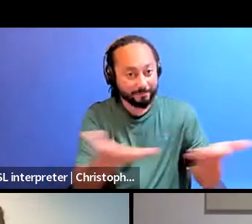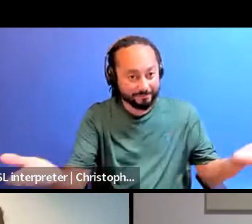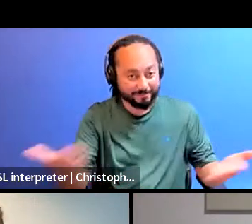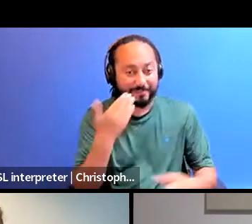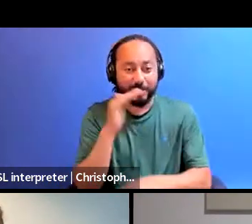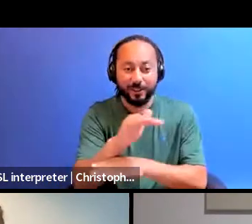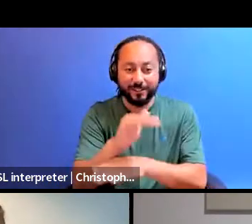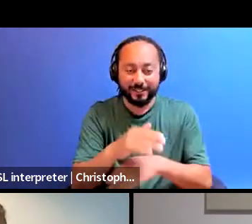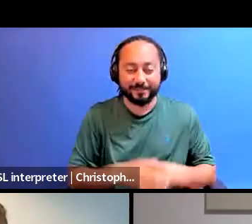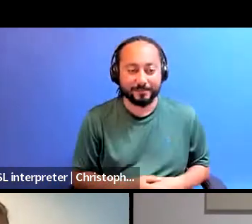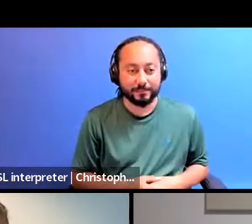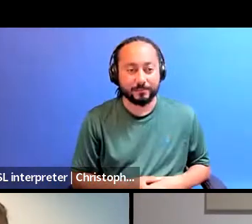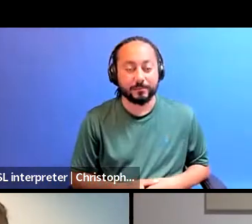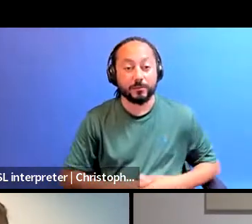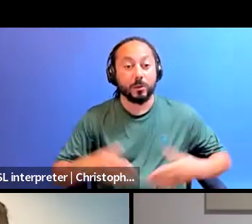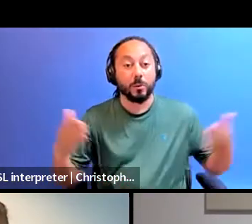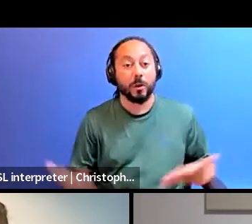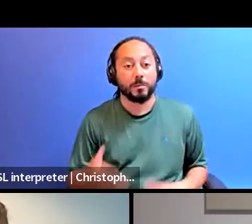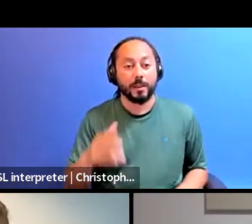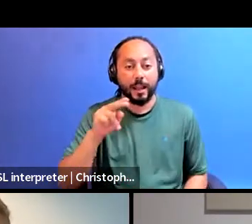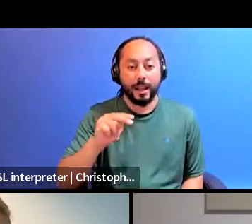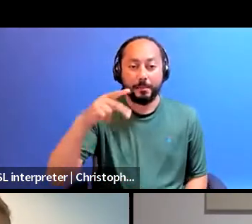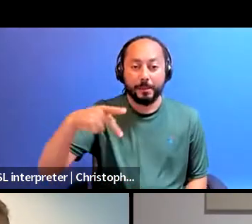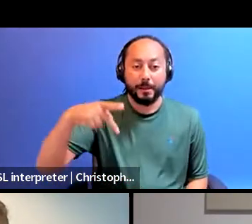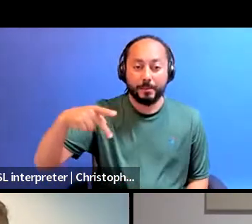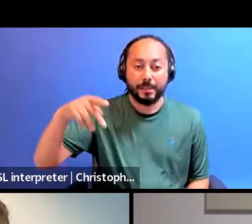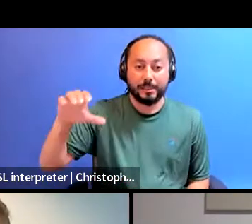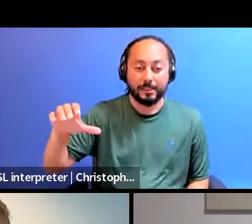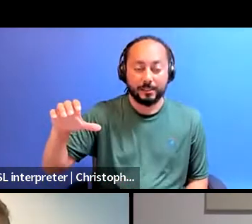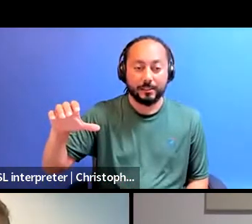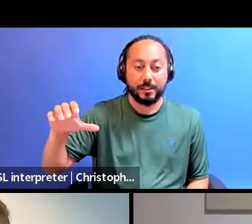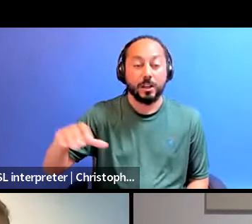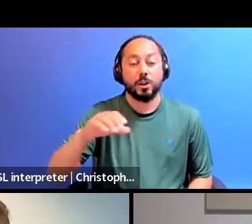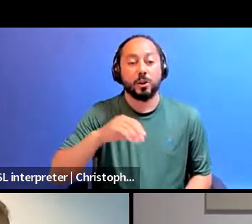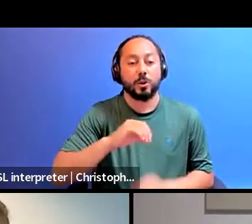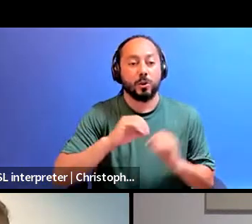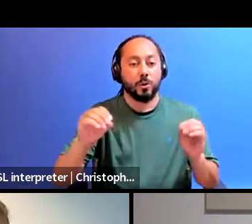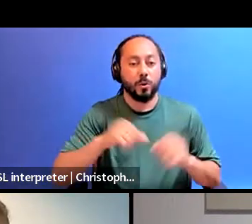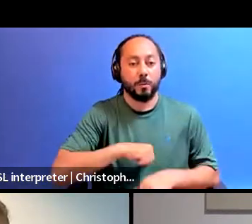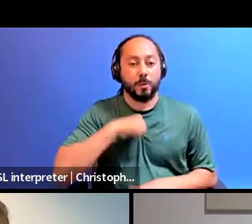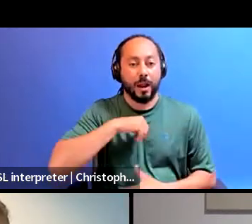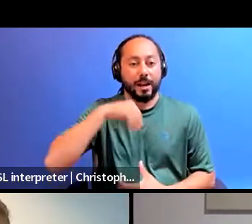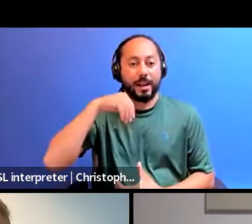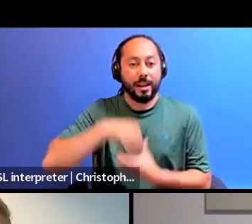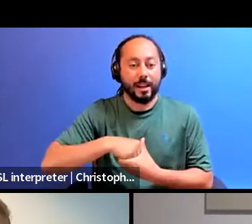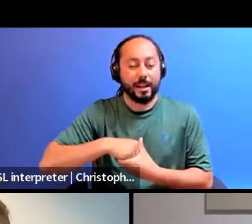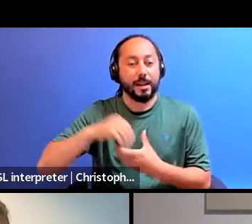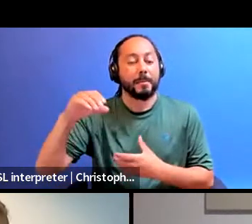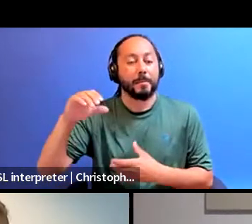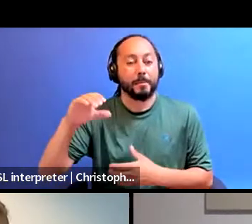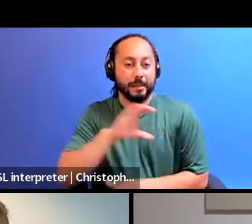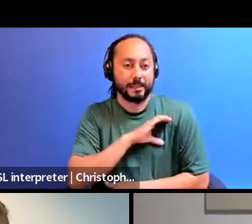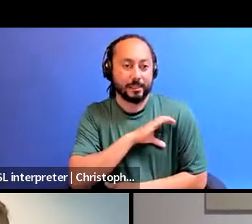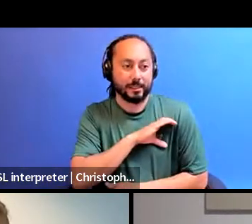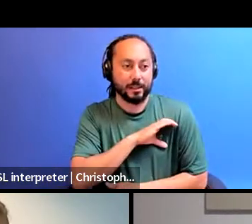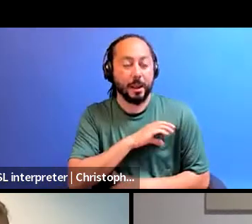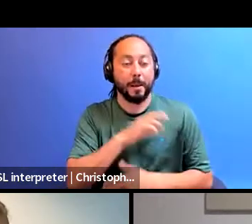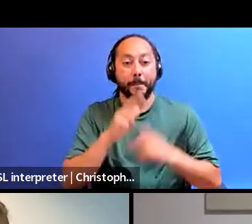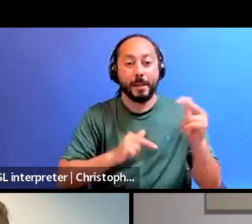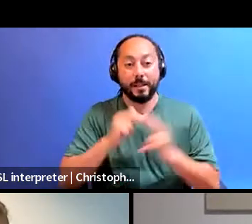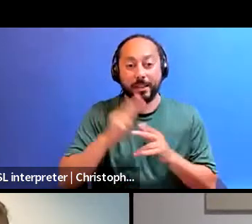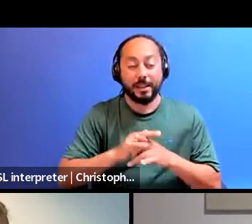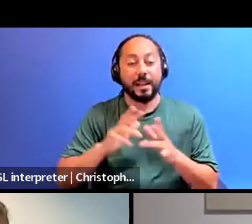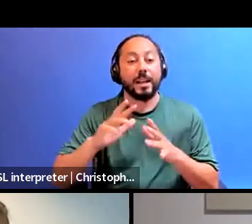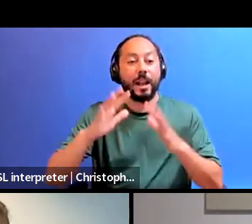Welcome to the No Pride in Policing Coalition, Creating and Building Abolitionist Futures, our third in this